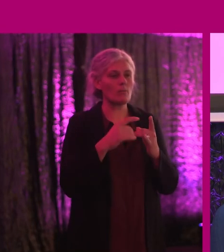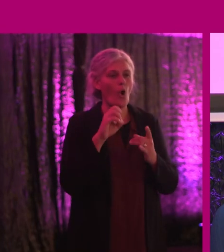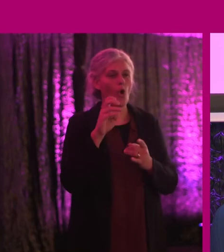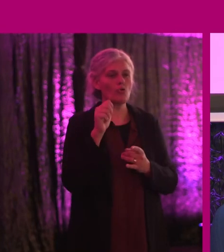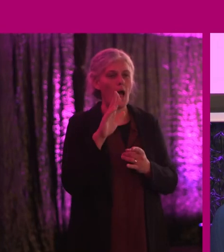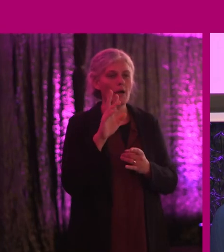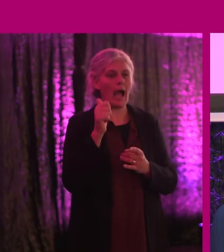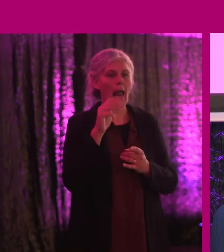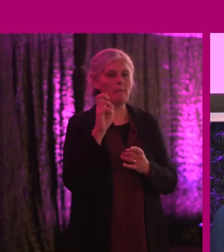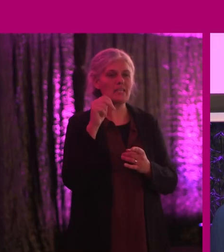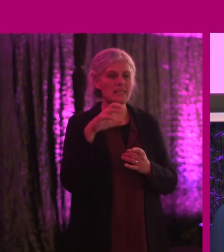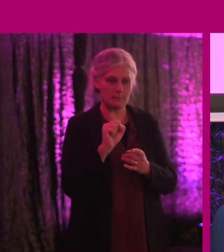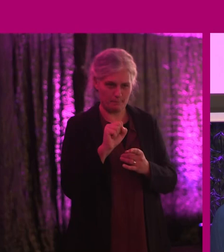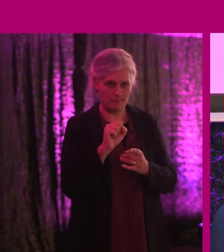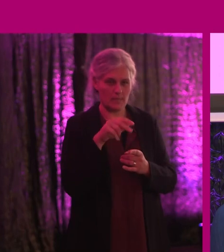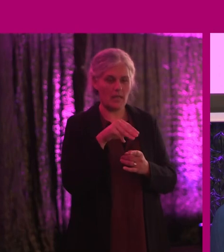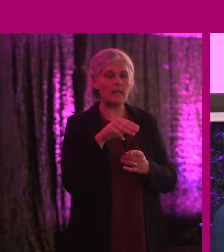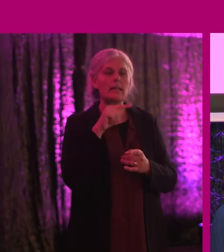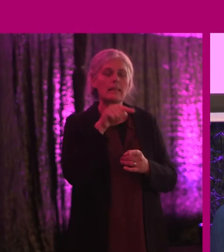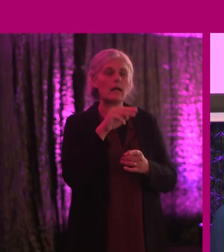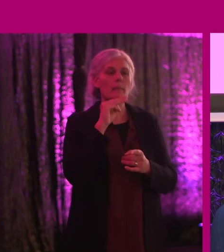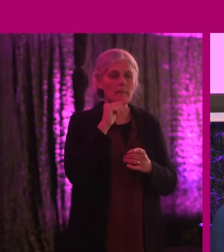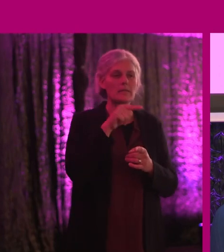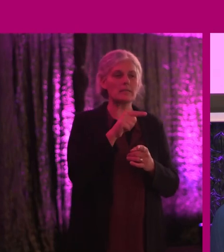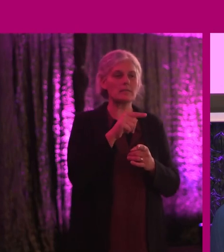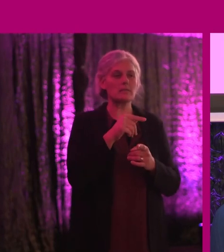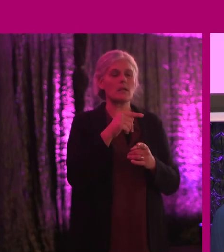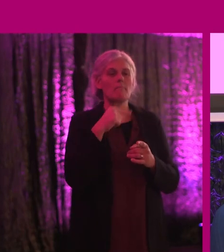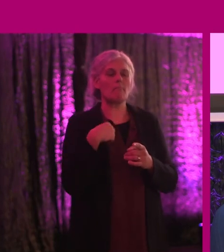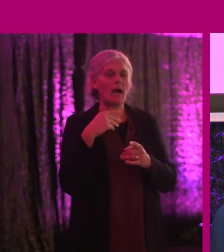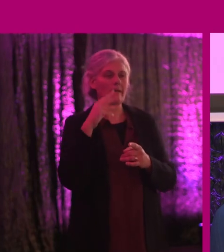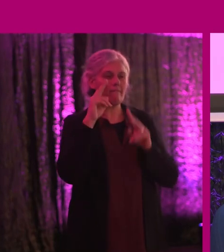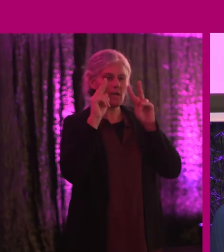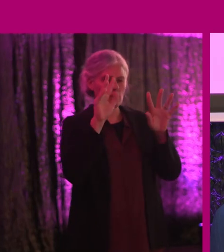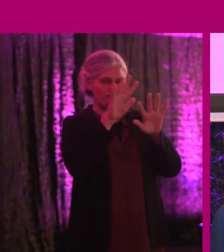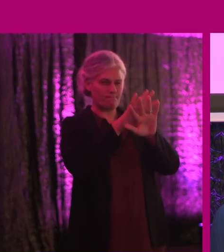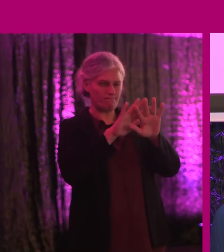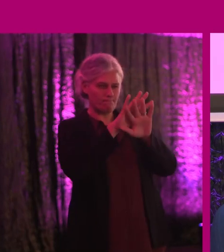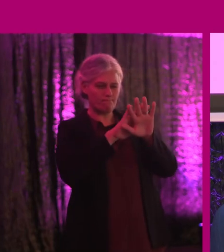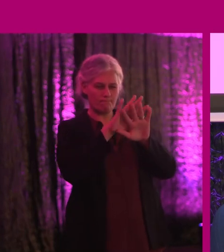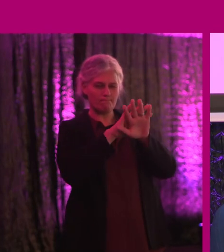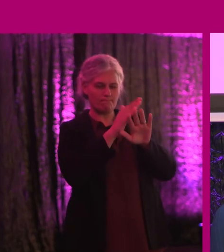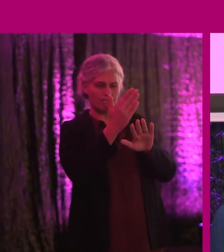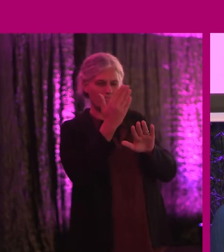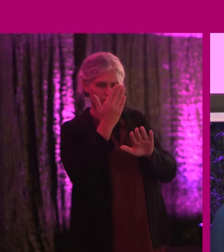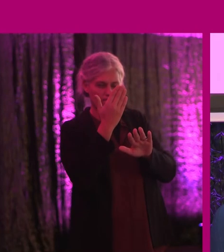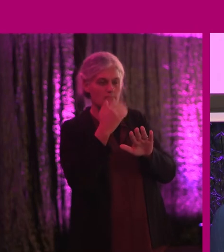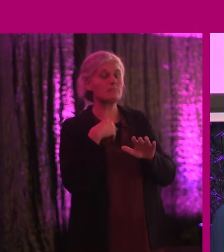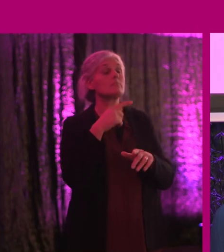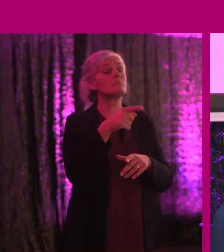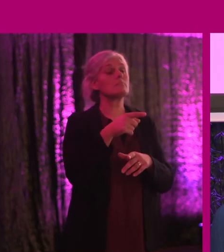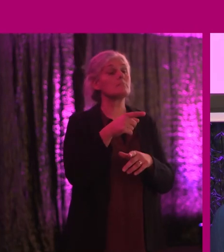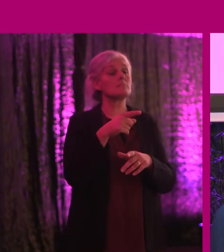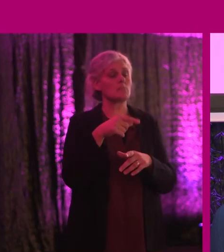albinism. And that means after one foot, my vision is very blurry. But as the taxi man said to me this morning,